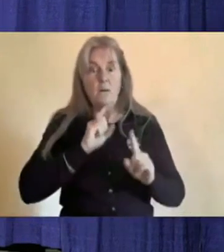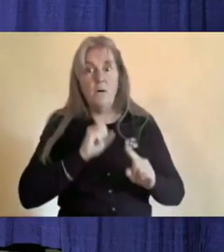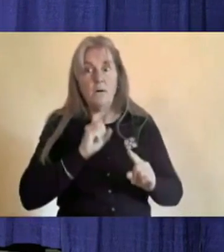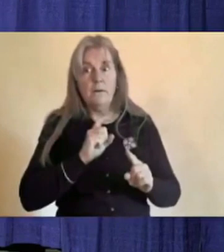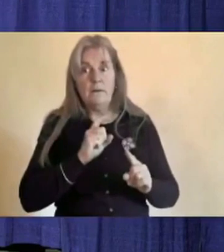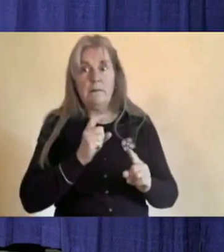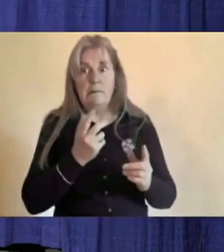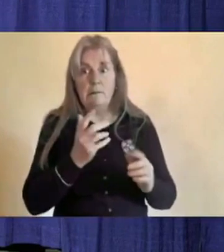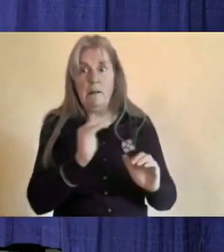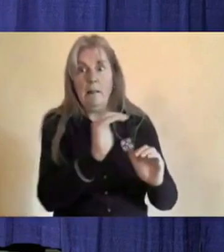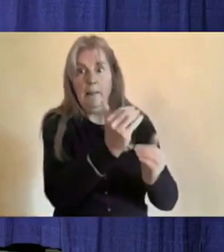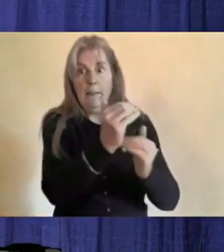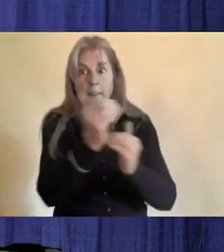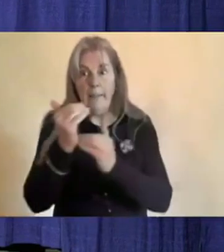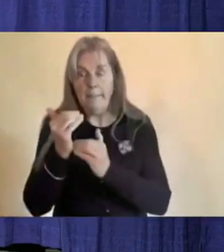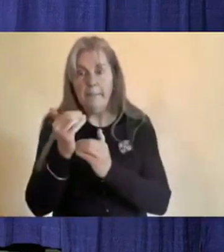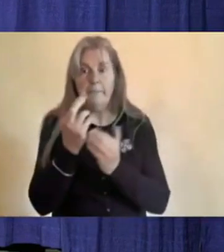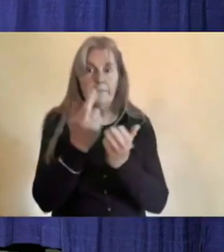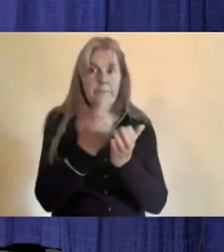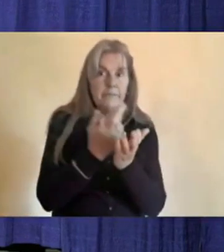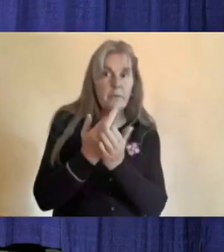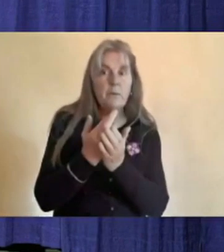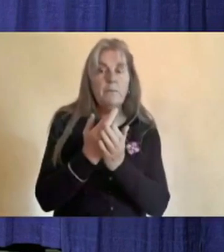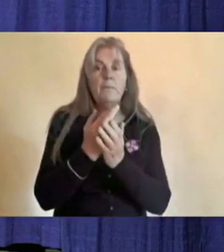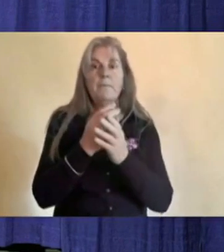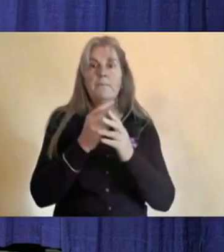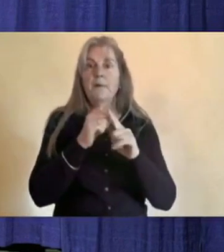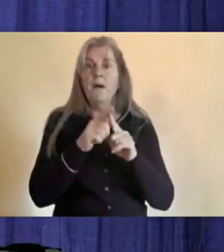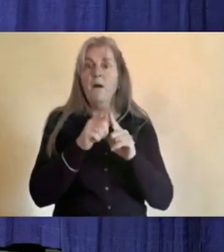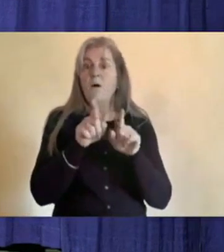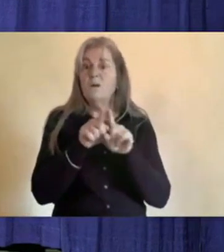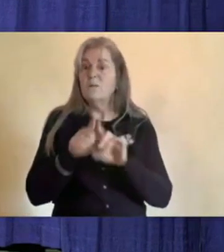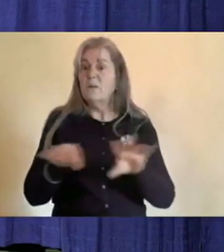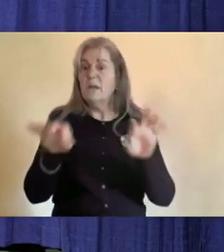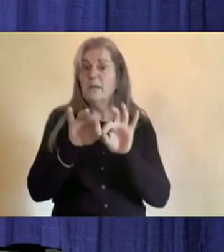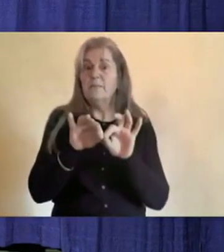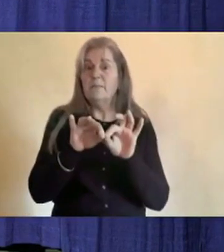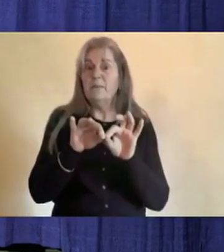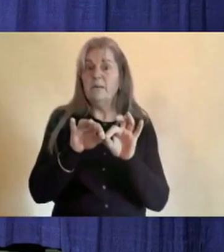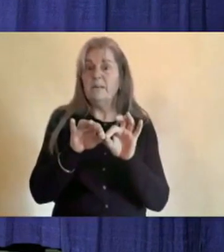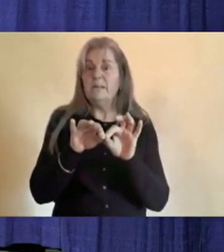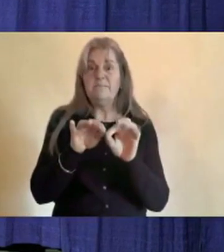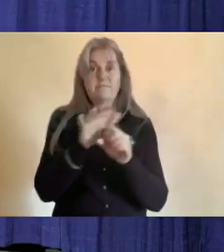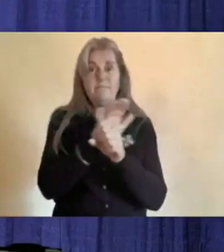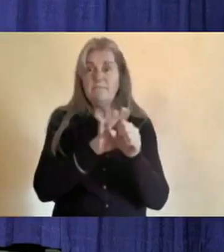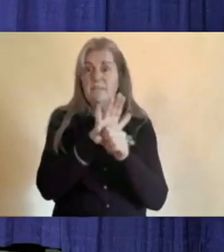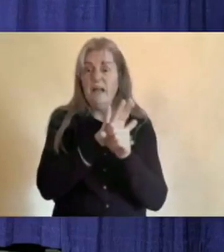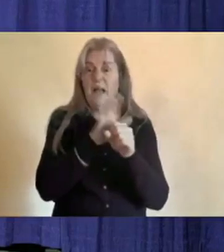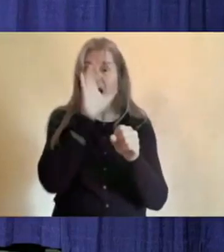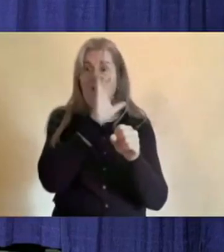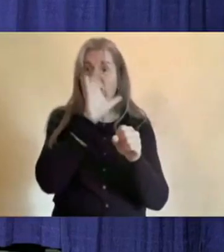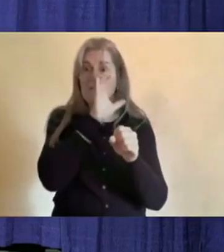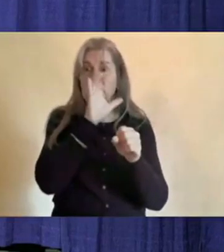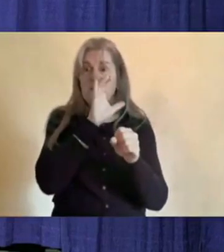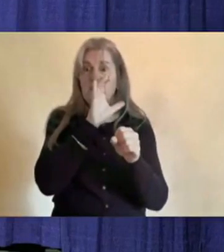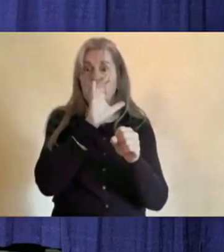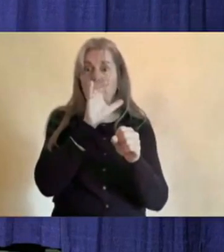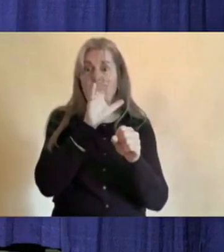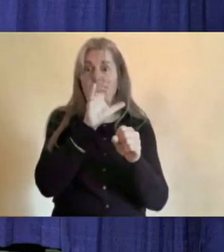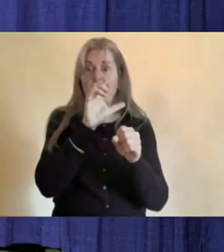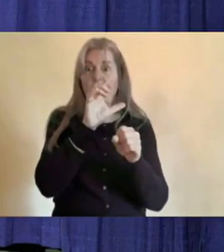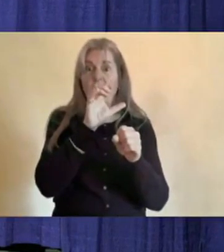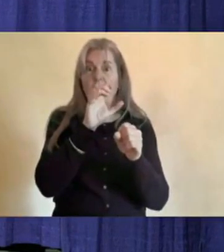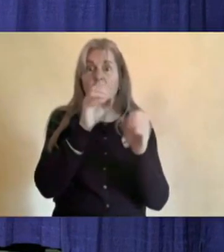there's resource issues, but more importantly there is a lot of jurisdictions who are looking for new buses across the country,